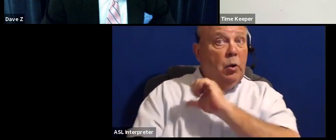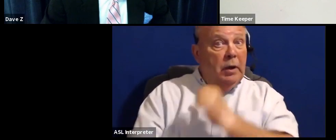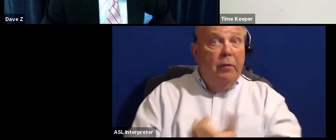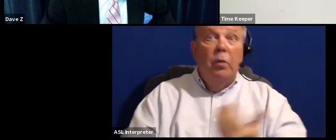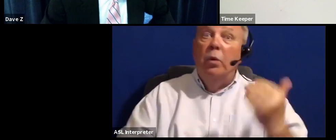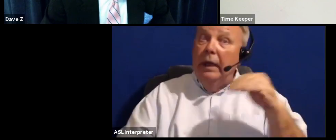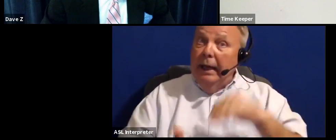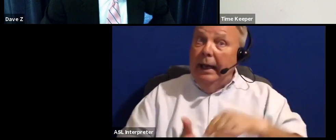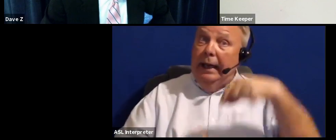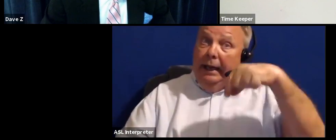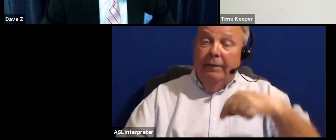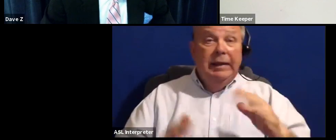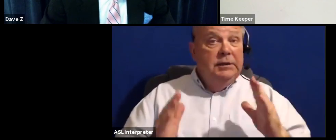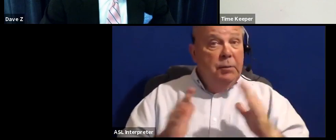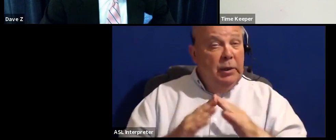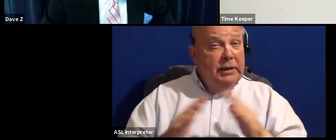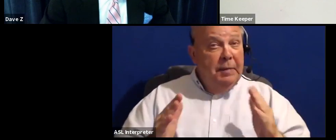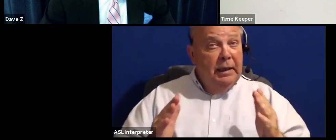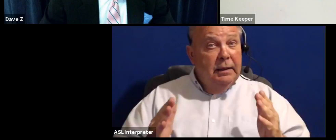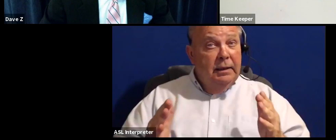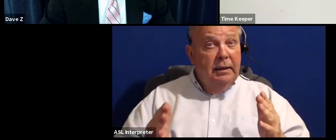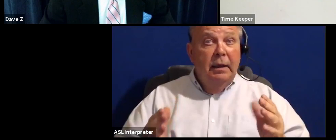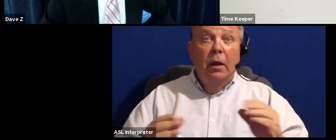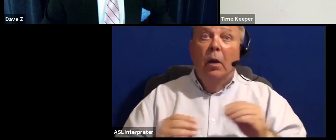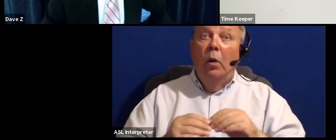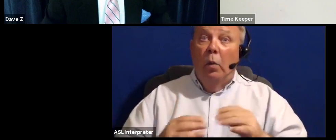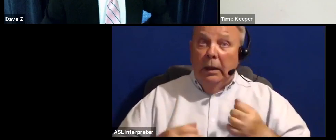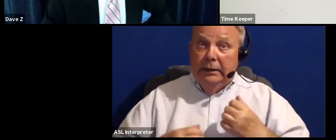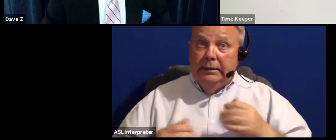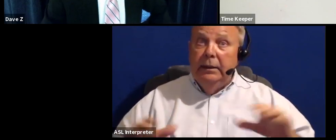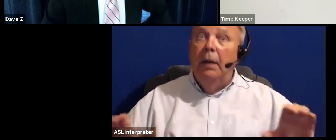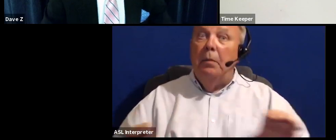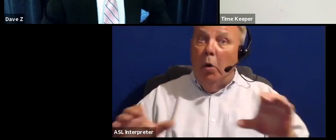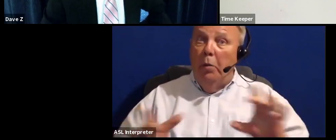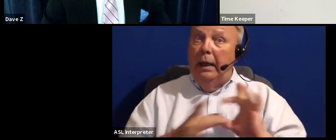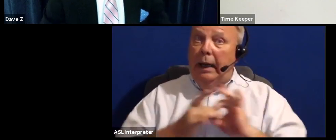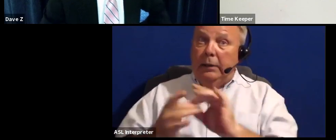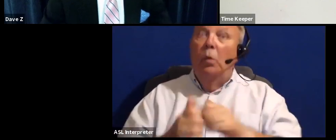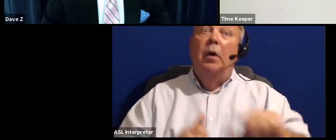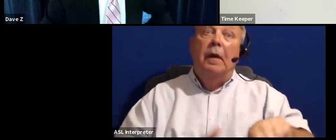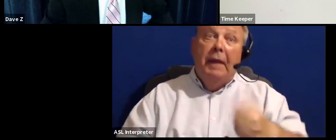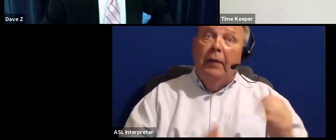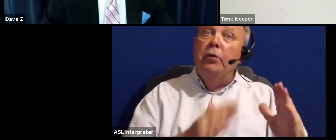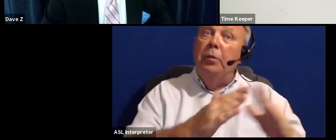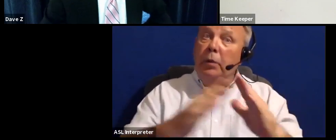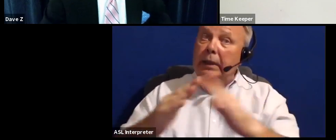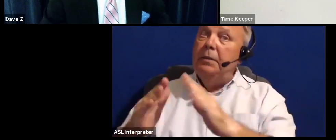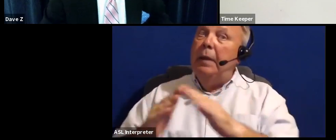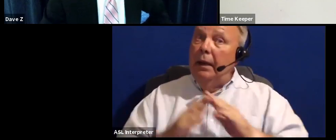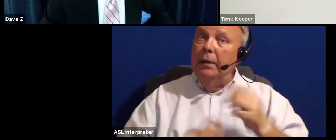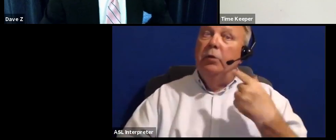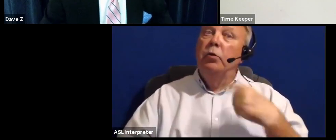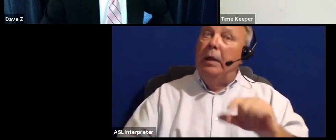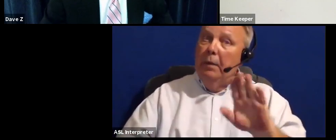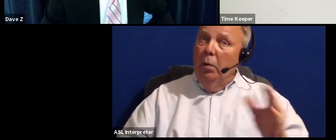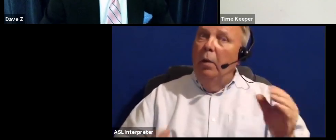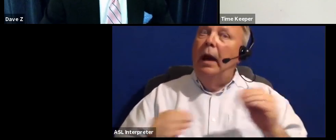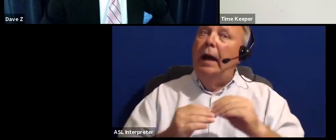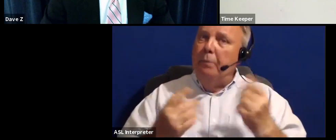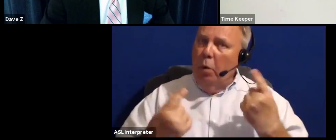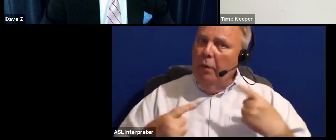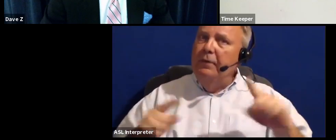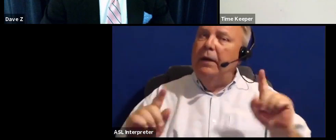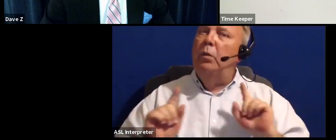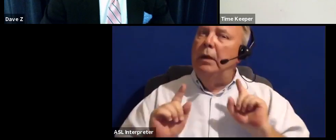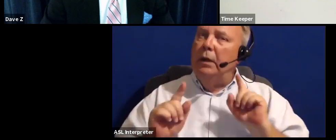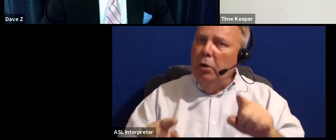this municipality was mobilized with other municipalities, Greenbelt would have more effect when it goes